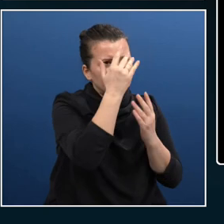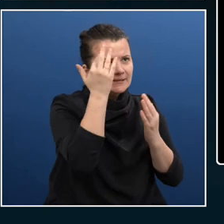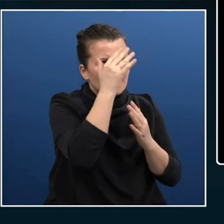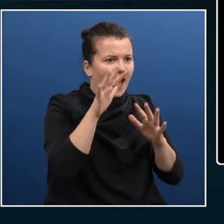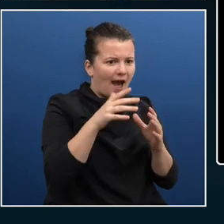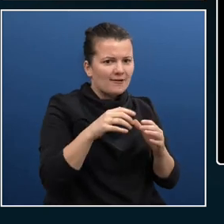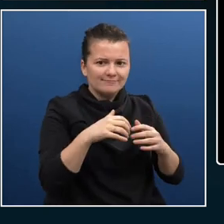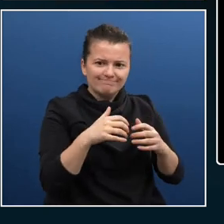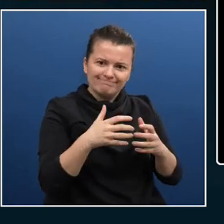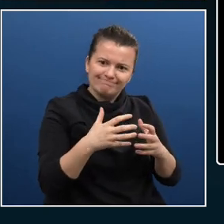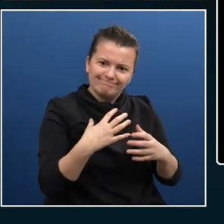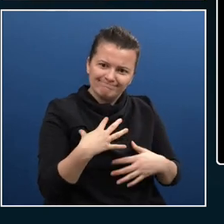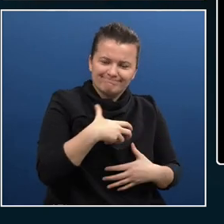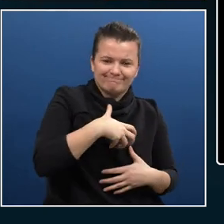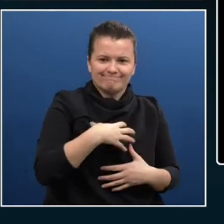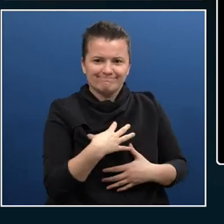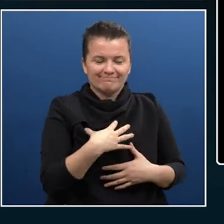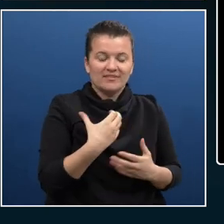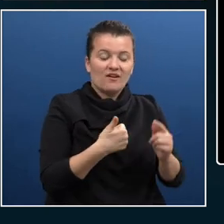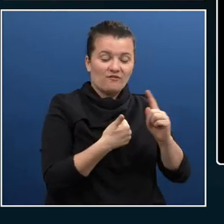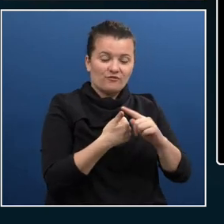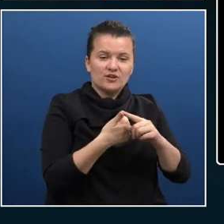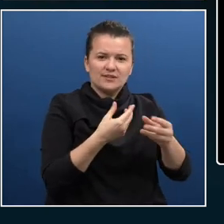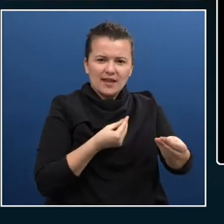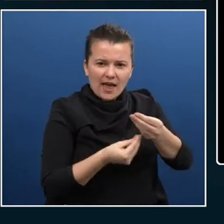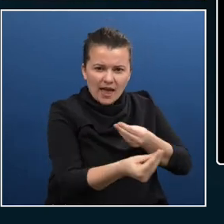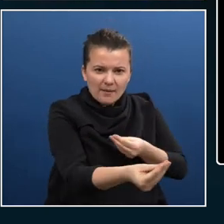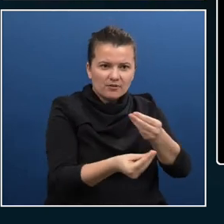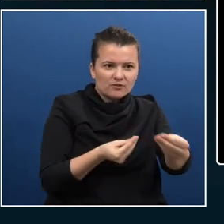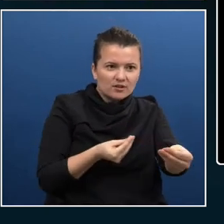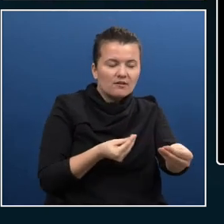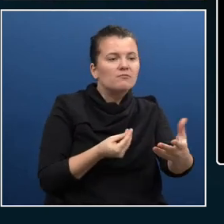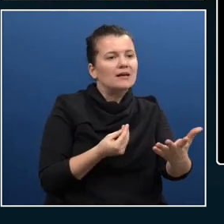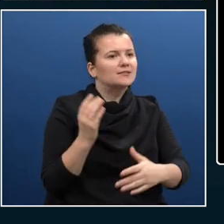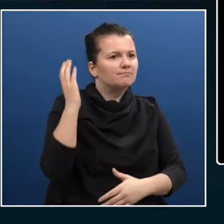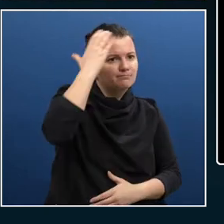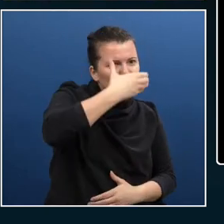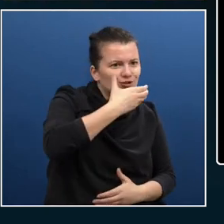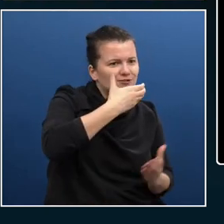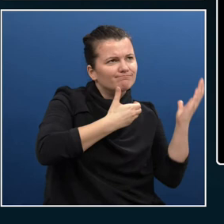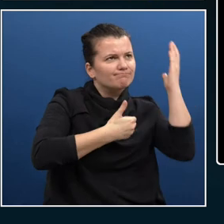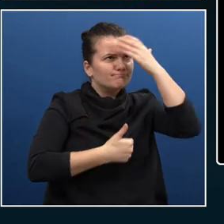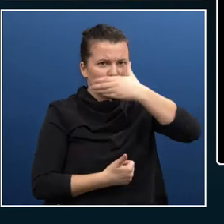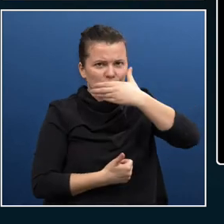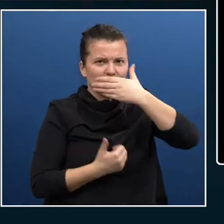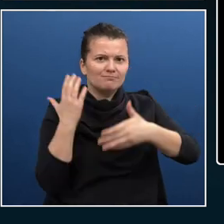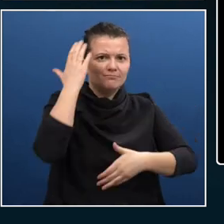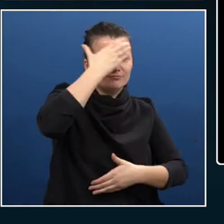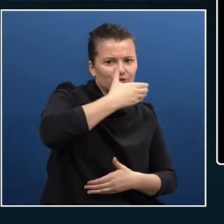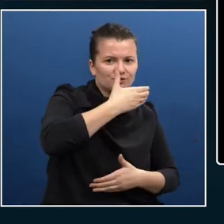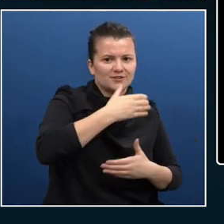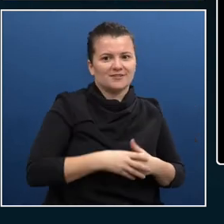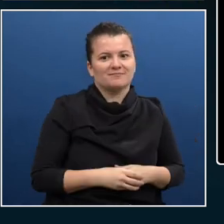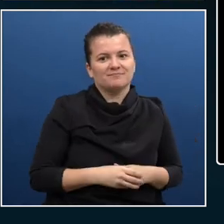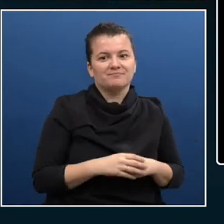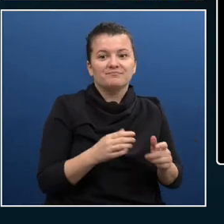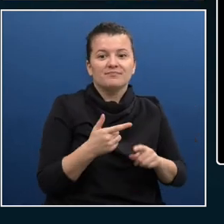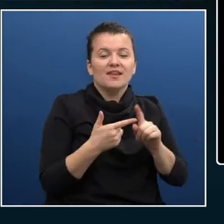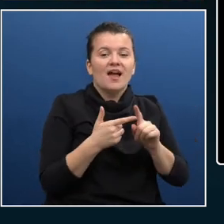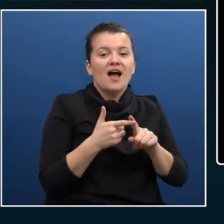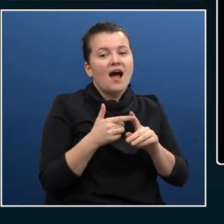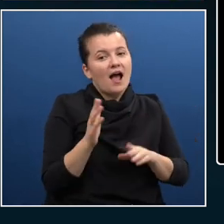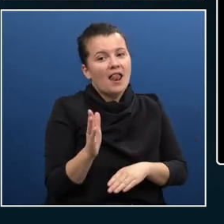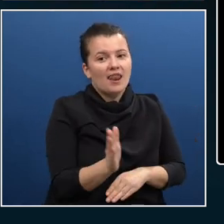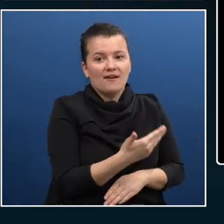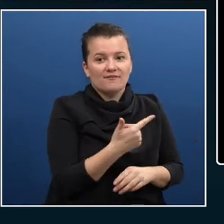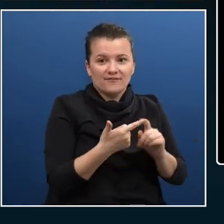How do you create it with your persona, spectrums, become that person, solve for one, extend to many, shift left, take your systems, test in the beginning,